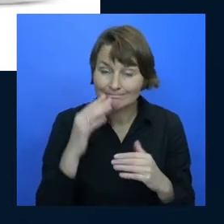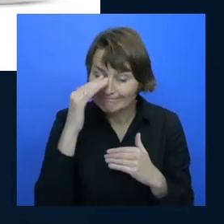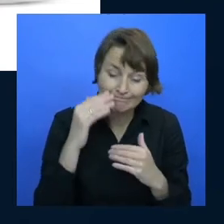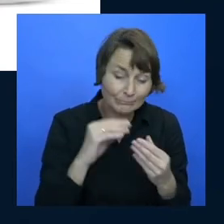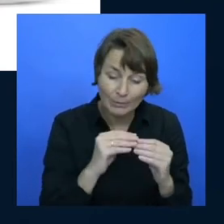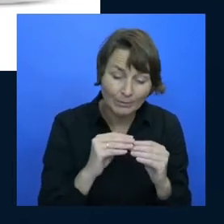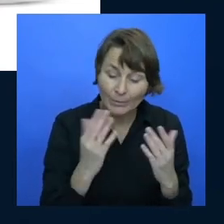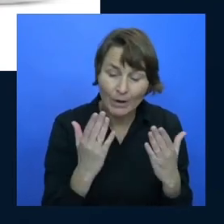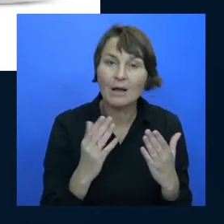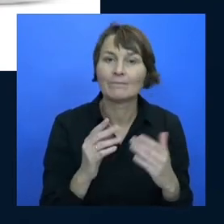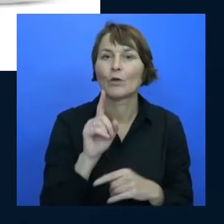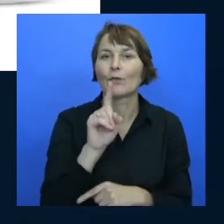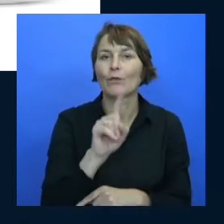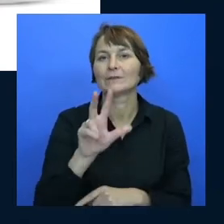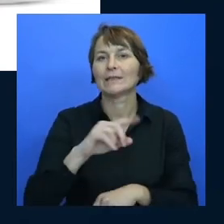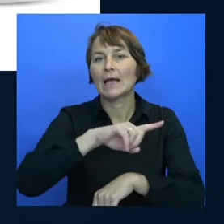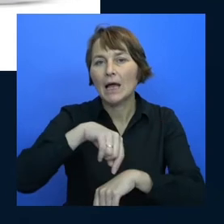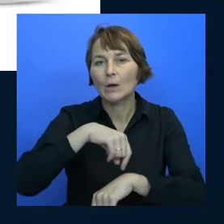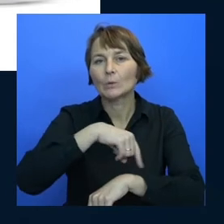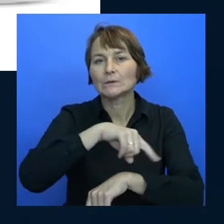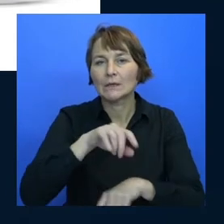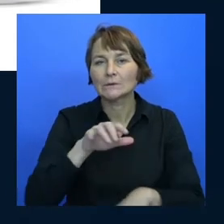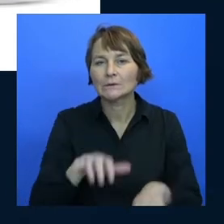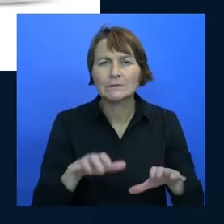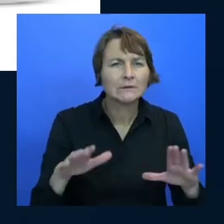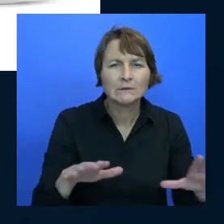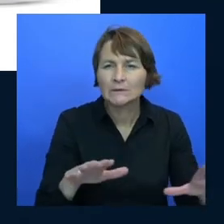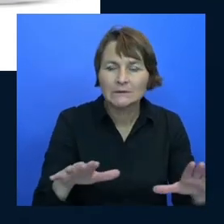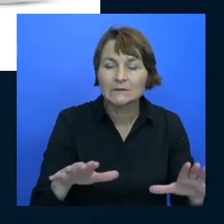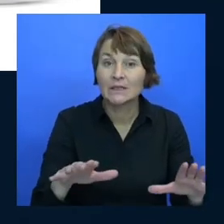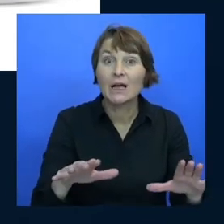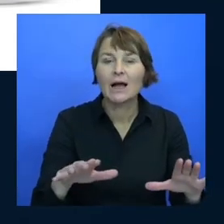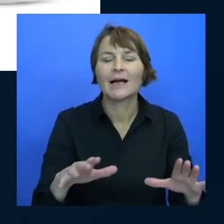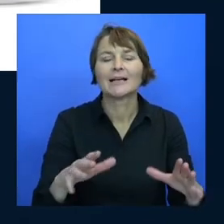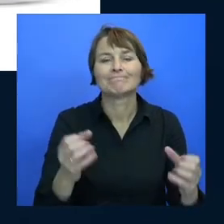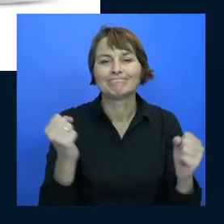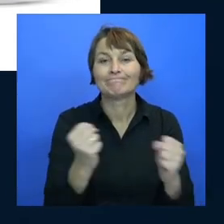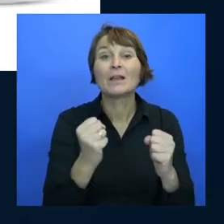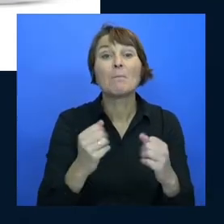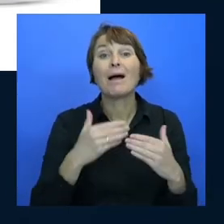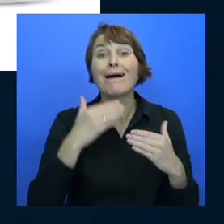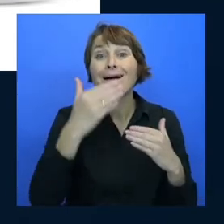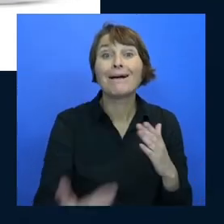never happen again that's the part you have to remember when you're debugging any problem a bug